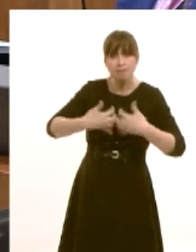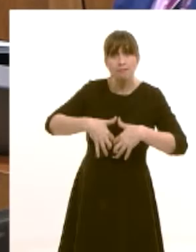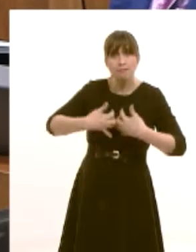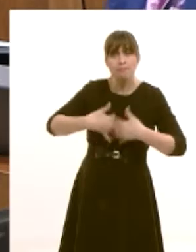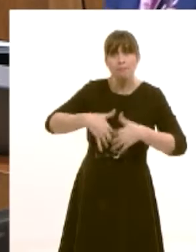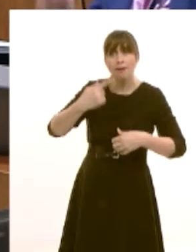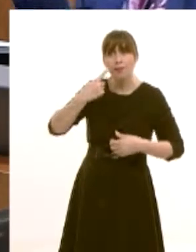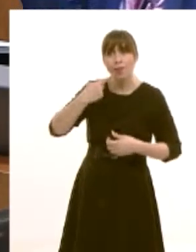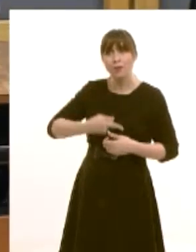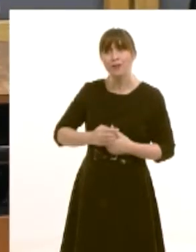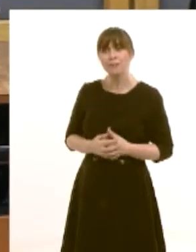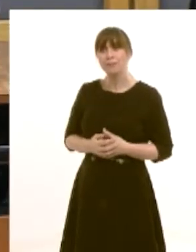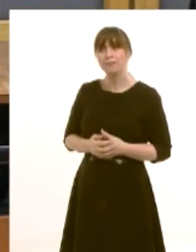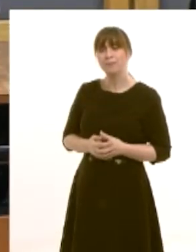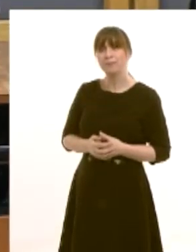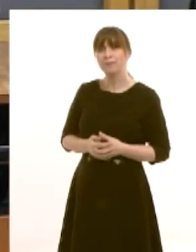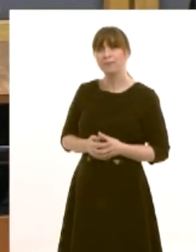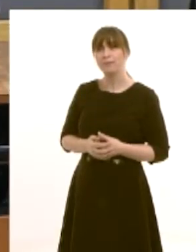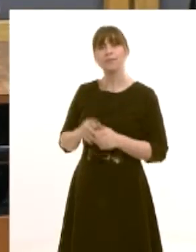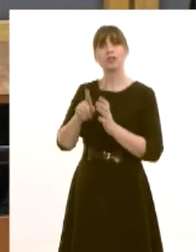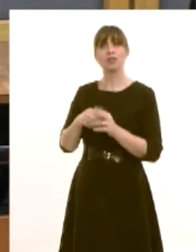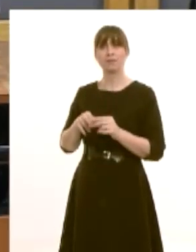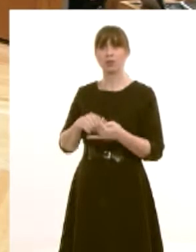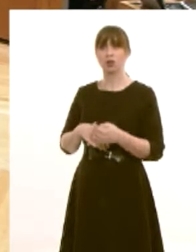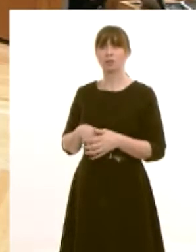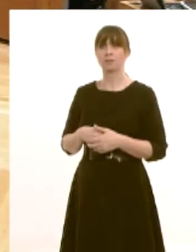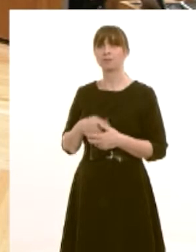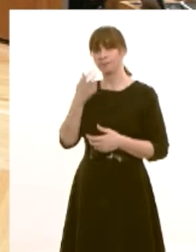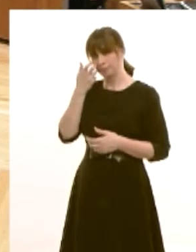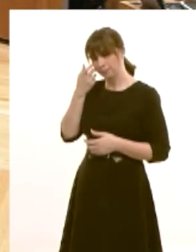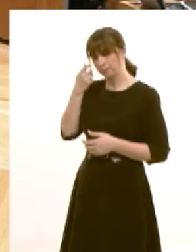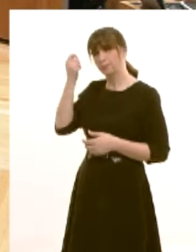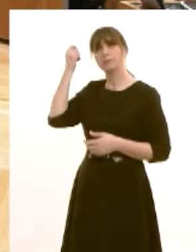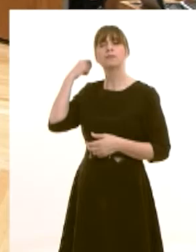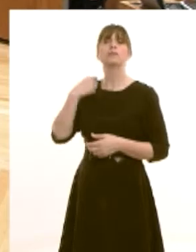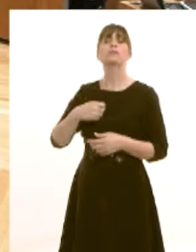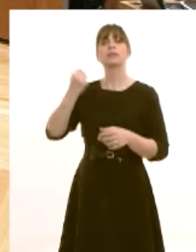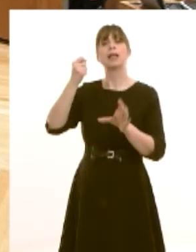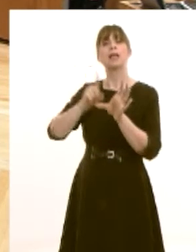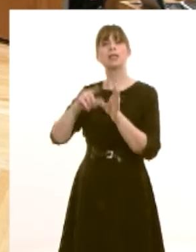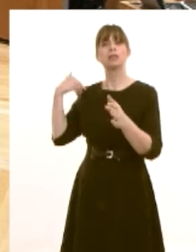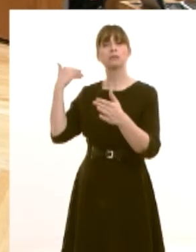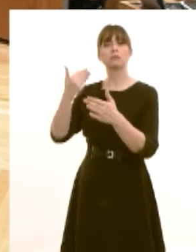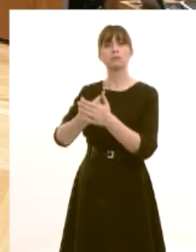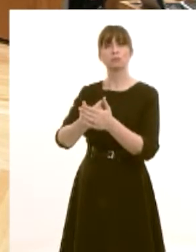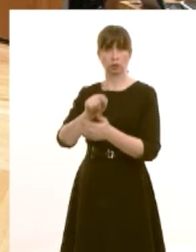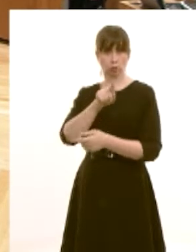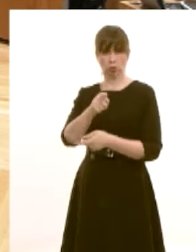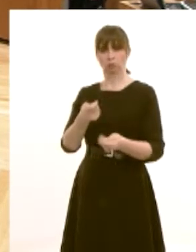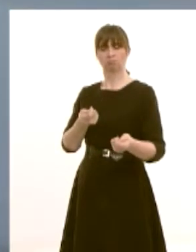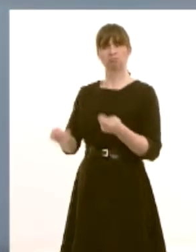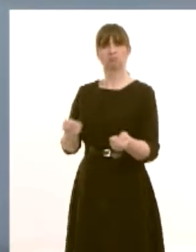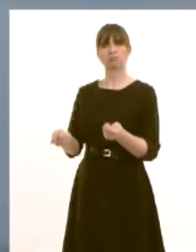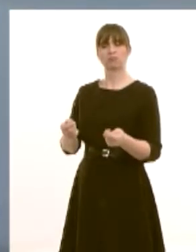practical experience jonathan saunders thank you for the first minister over the past 10 years under your government